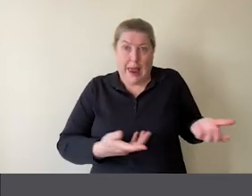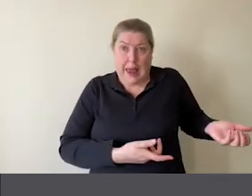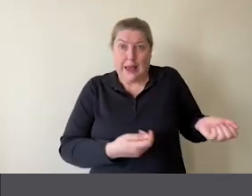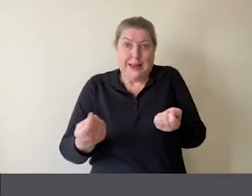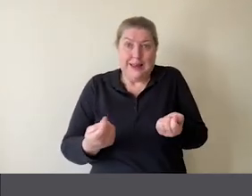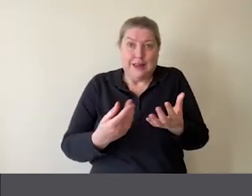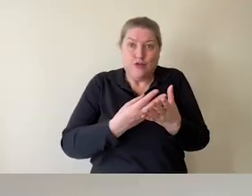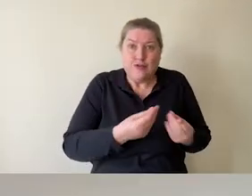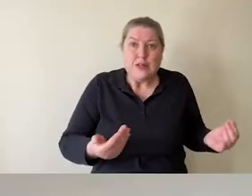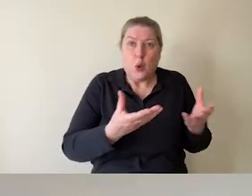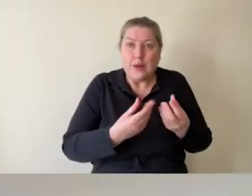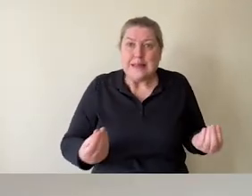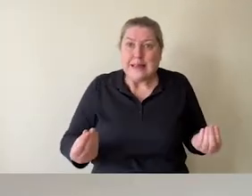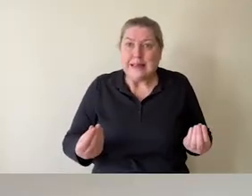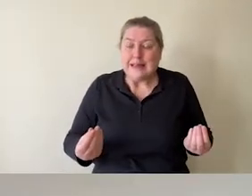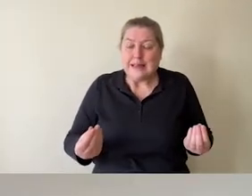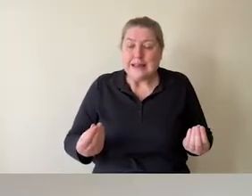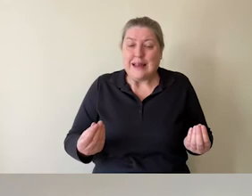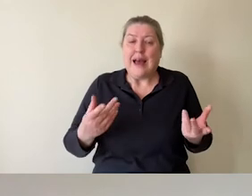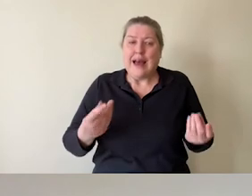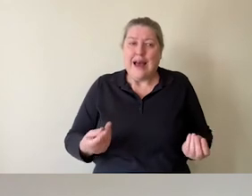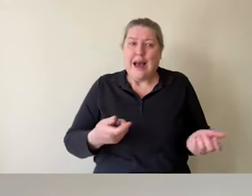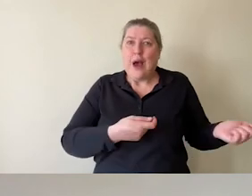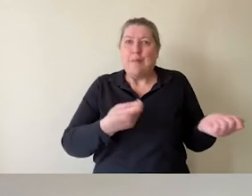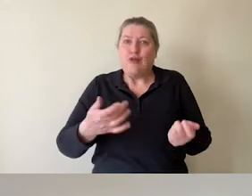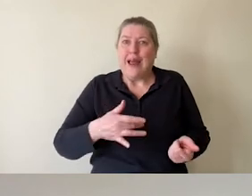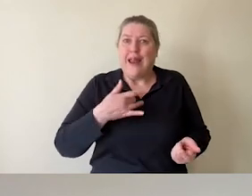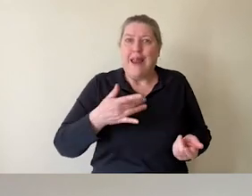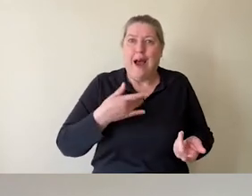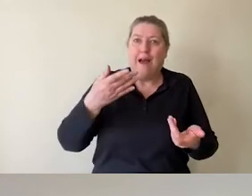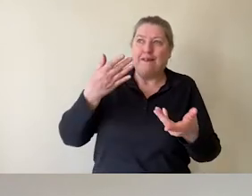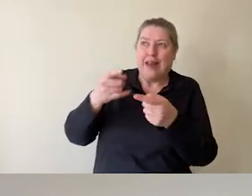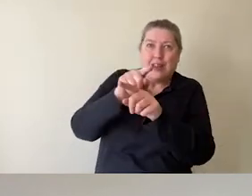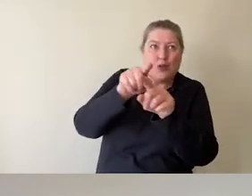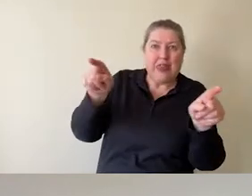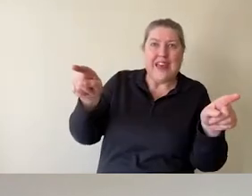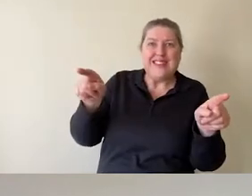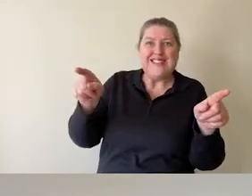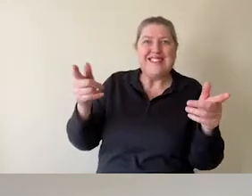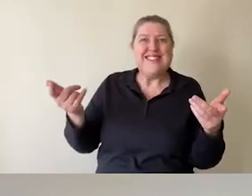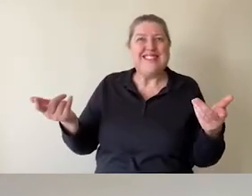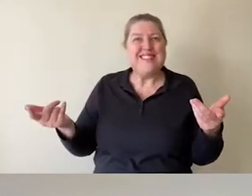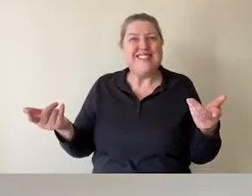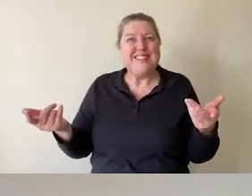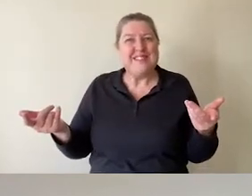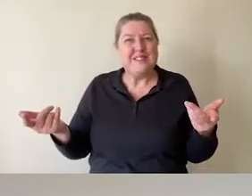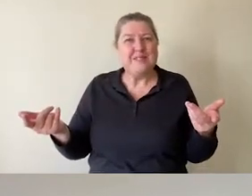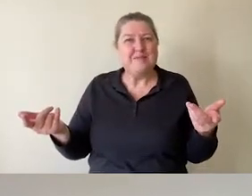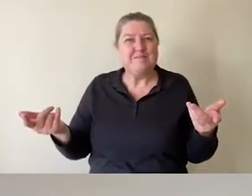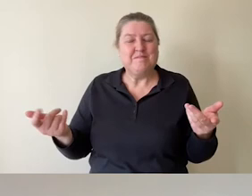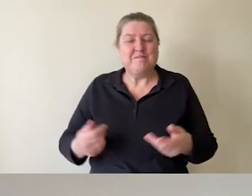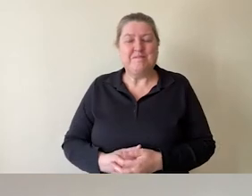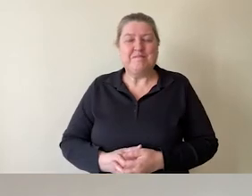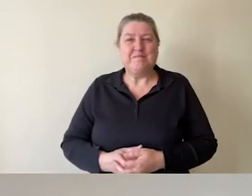of these resources and really bring life at Star Car in the Mesolithic period to